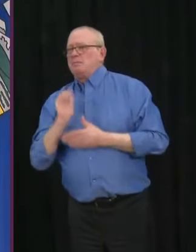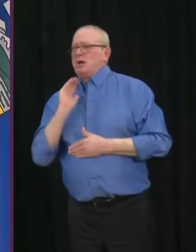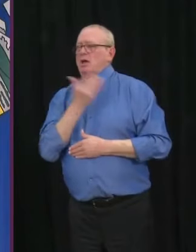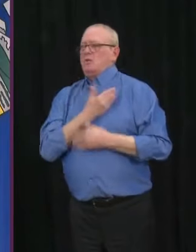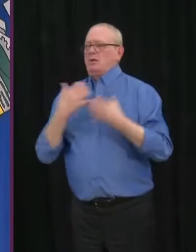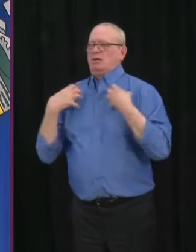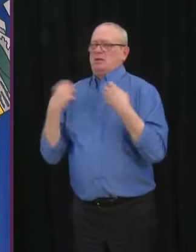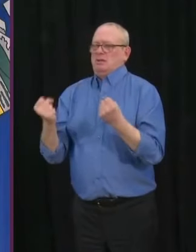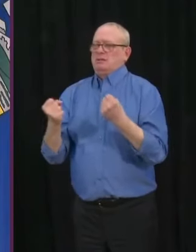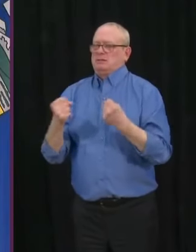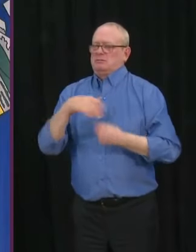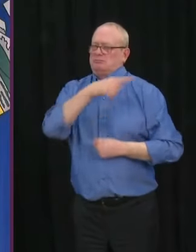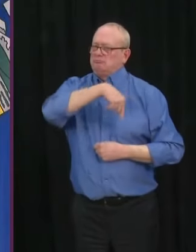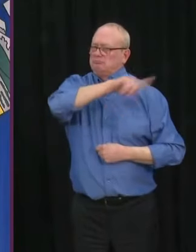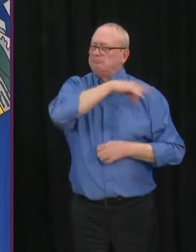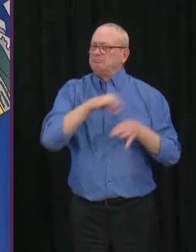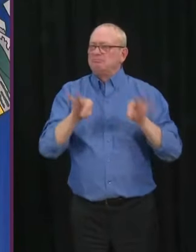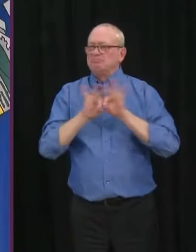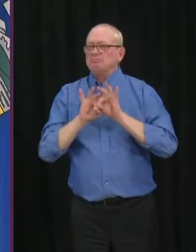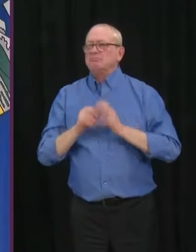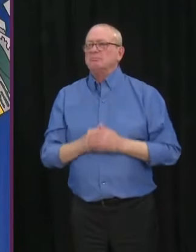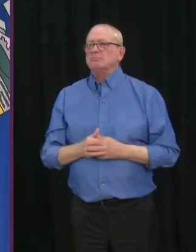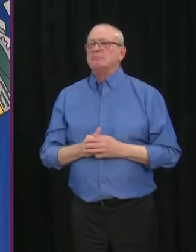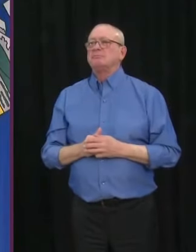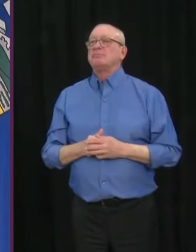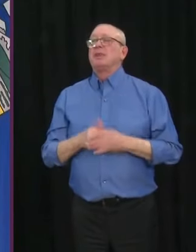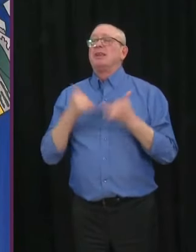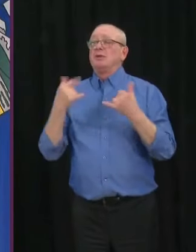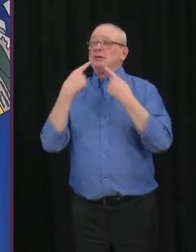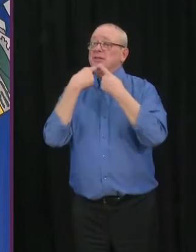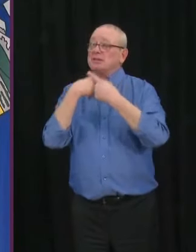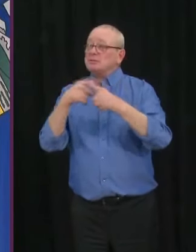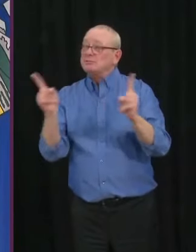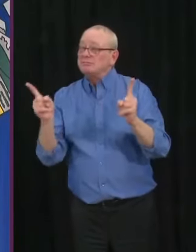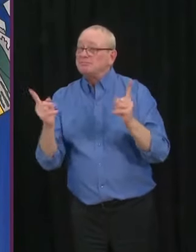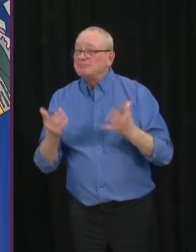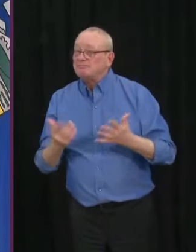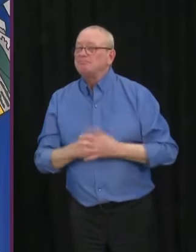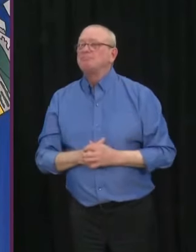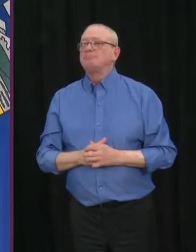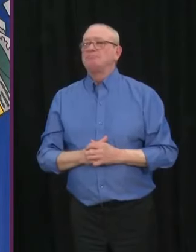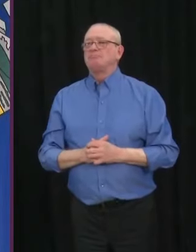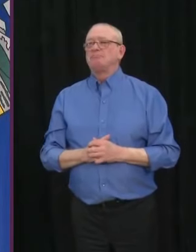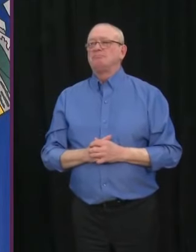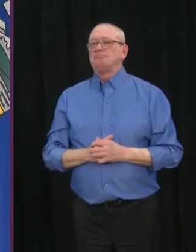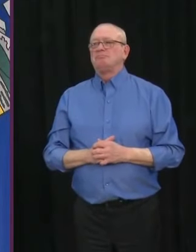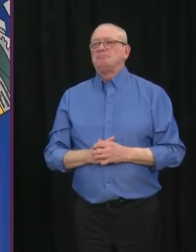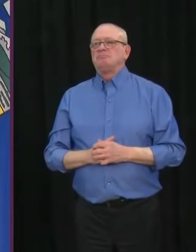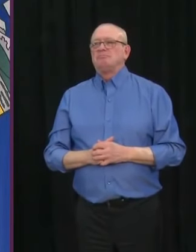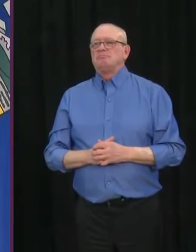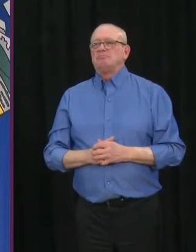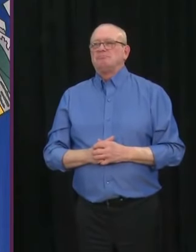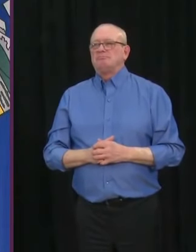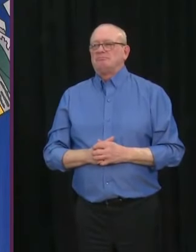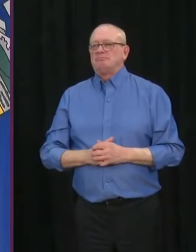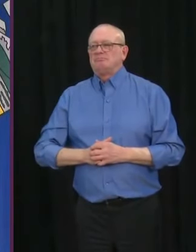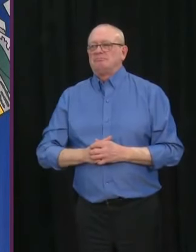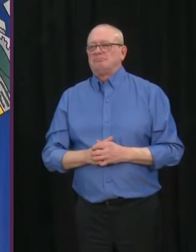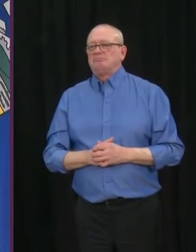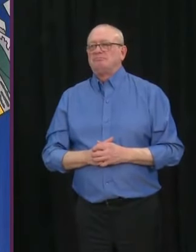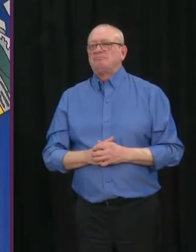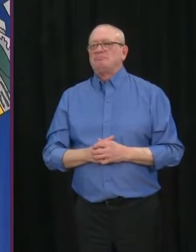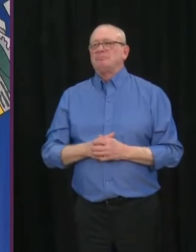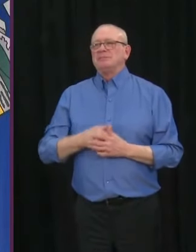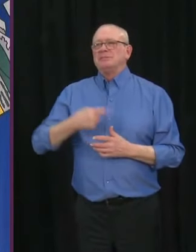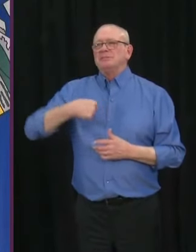have an announcement to make here today that we've had so many businesses and this kind of goes to the Alberta spirit. We've had so